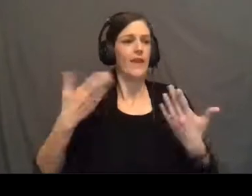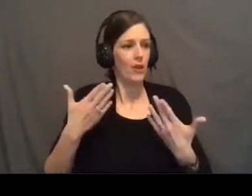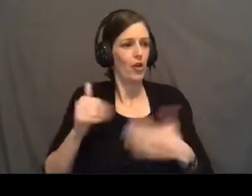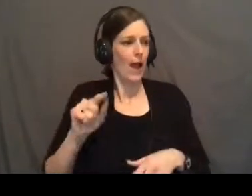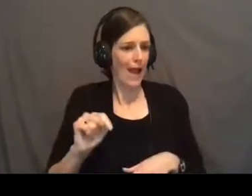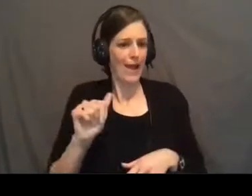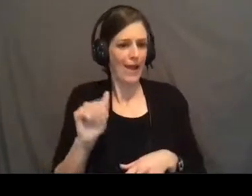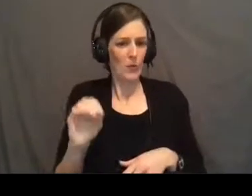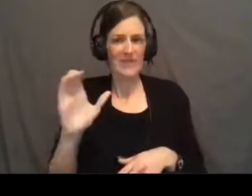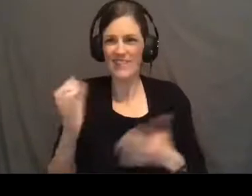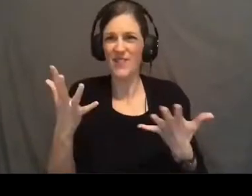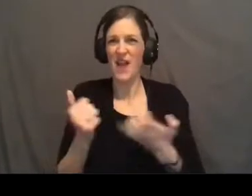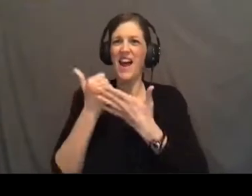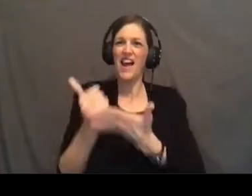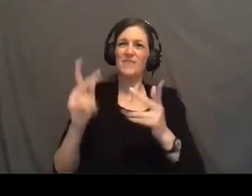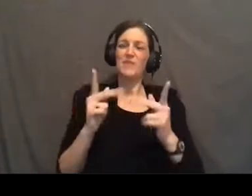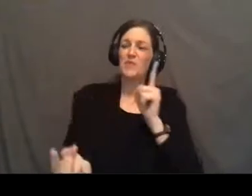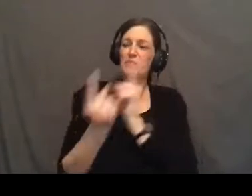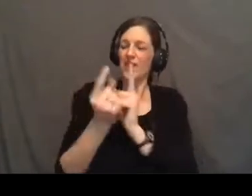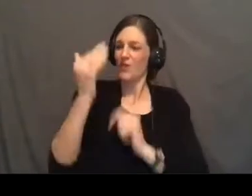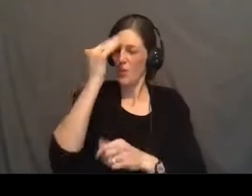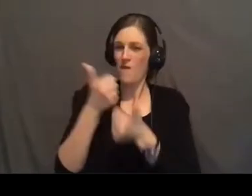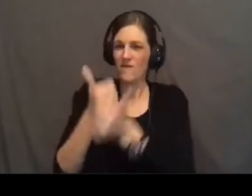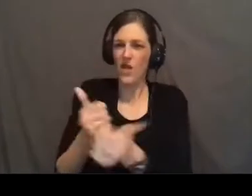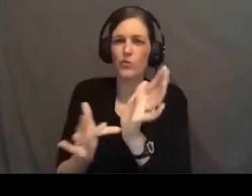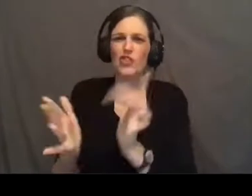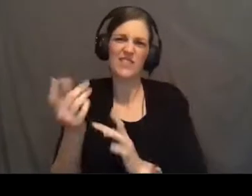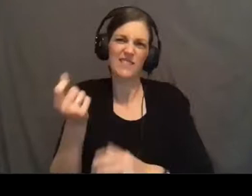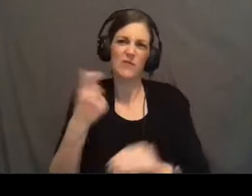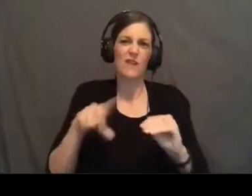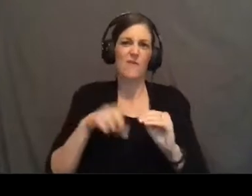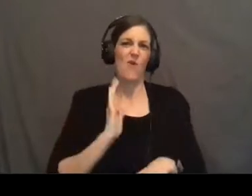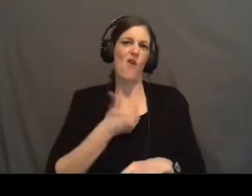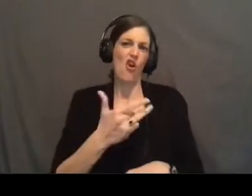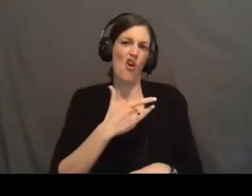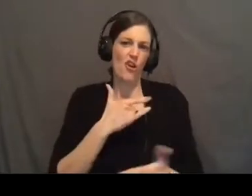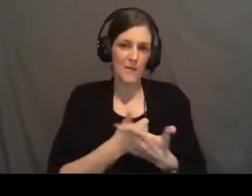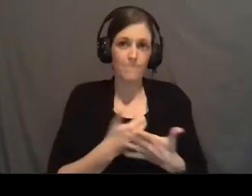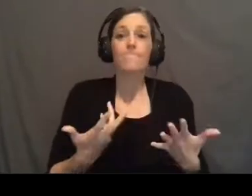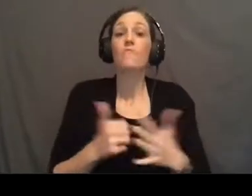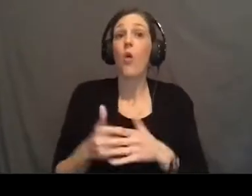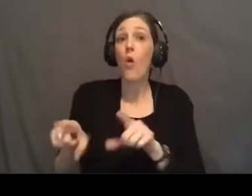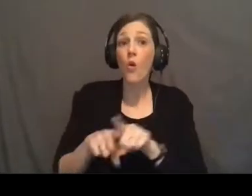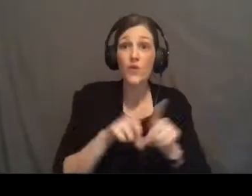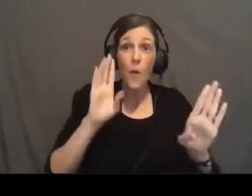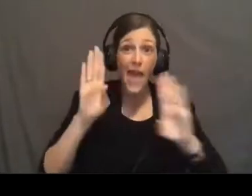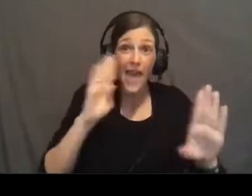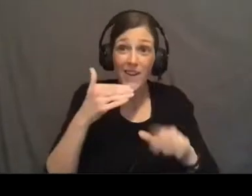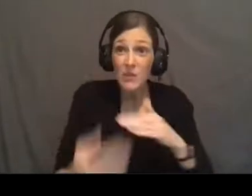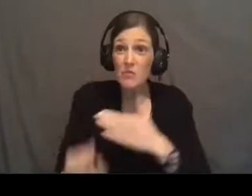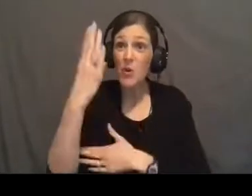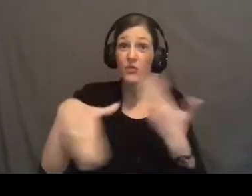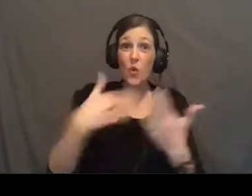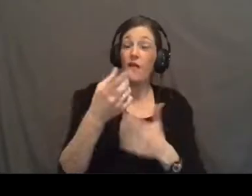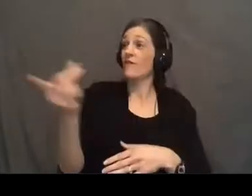Oaks Church, we want to help people meet, know, and follow Jesus. That's a little bit about our heartbeat here. Also, hey, good morning to all of you out